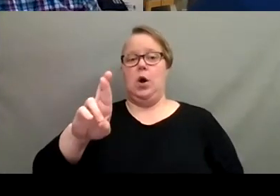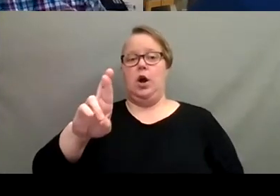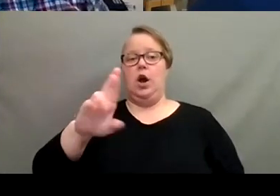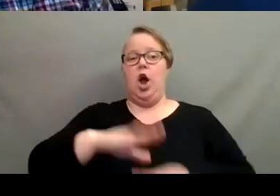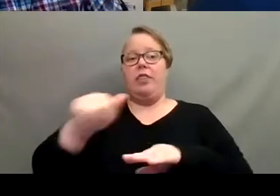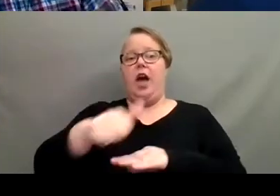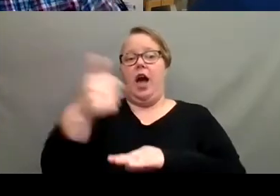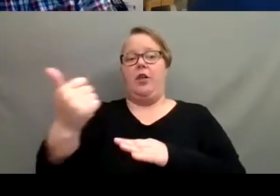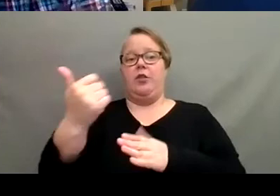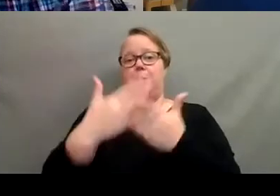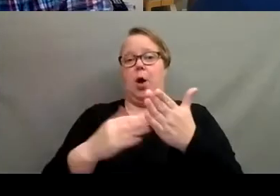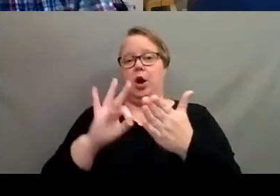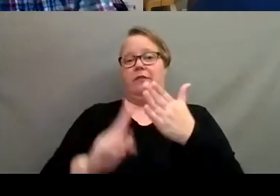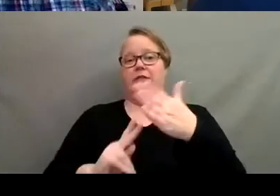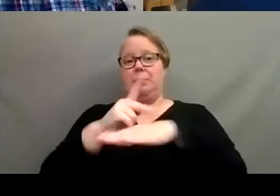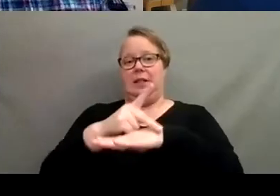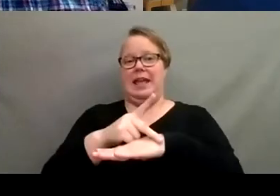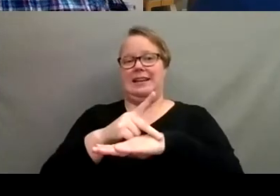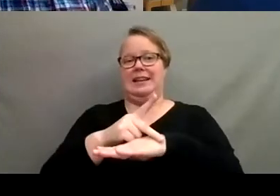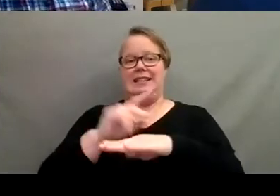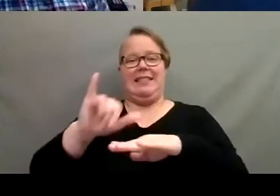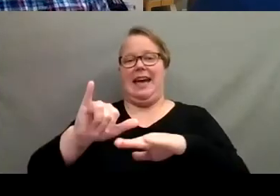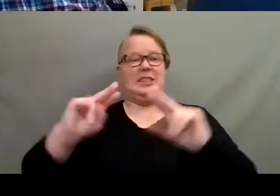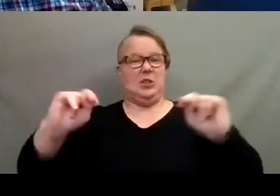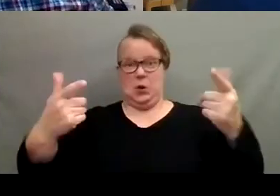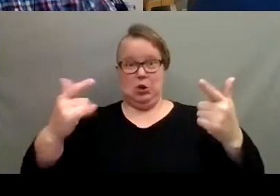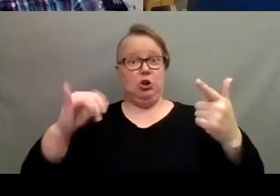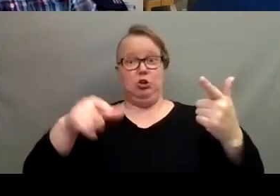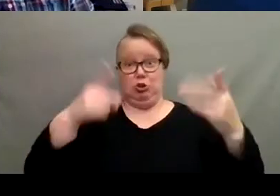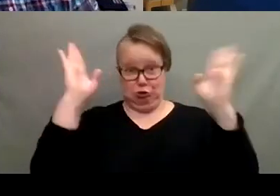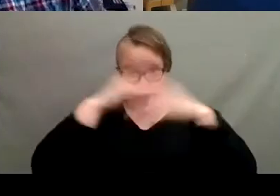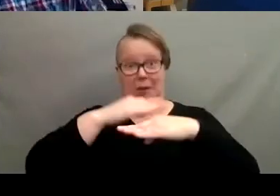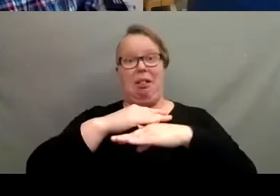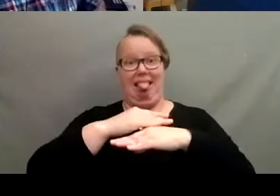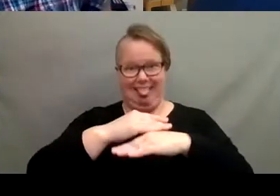talking about something else, right? That's, that's, that's no good. That's, you're in trouble then.